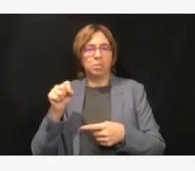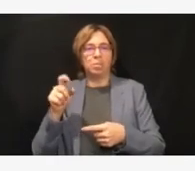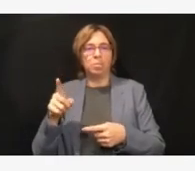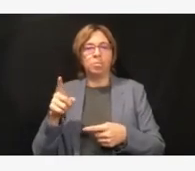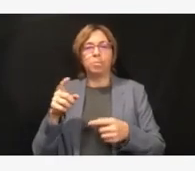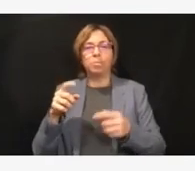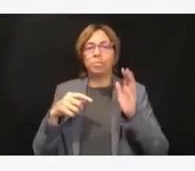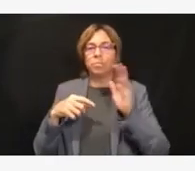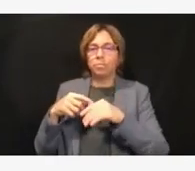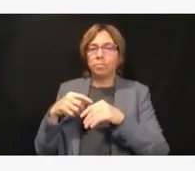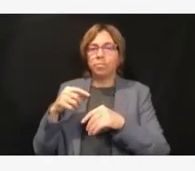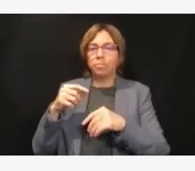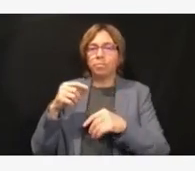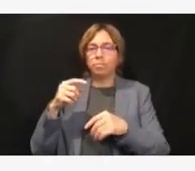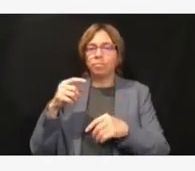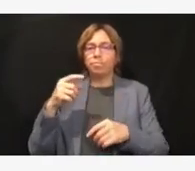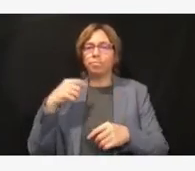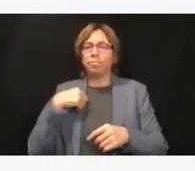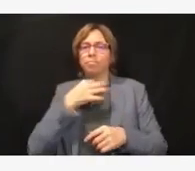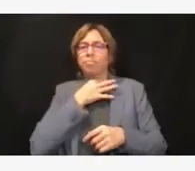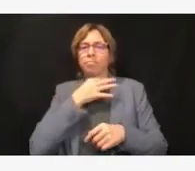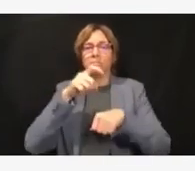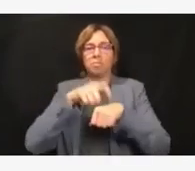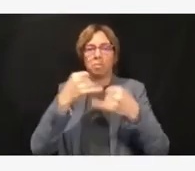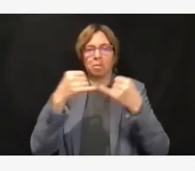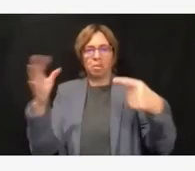District might be able to deactivate crisis standards of care?